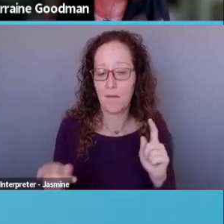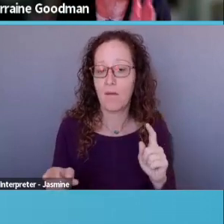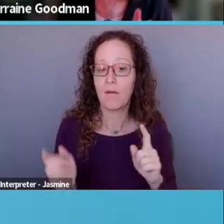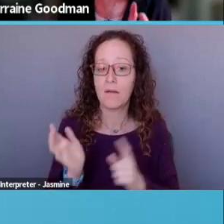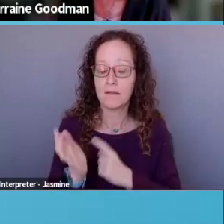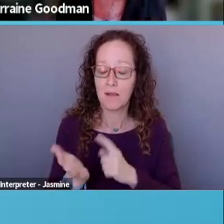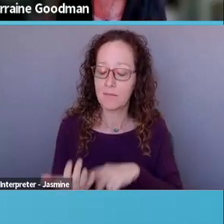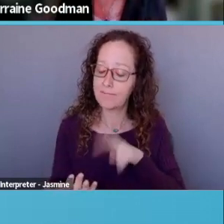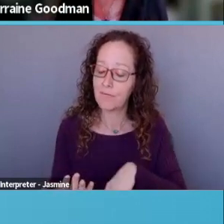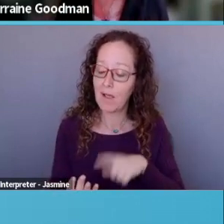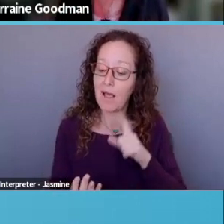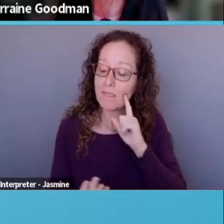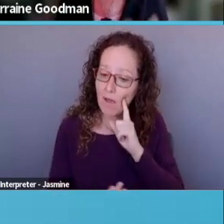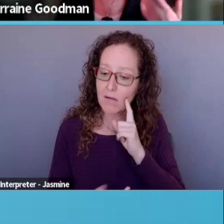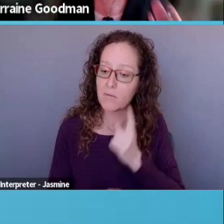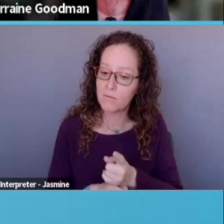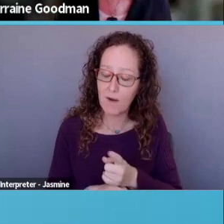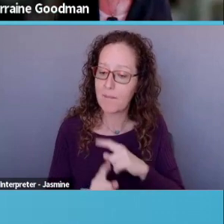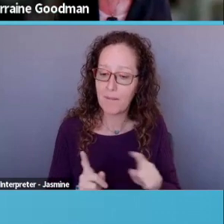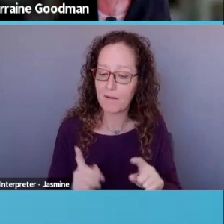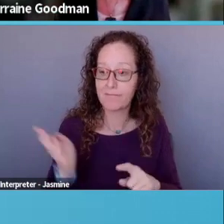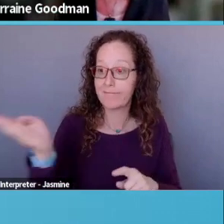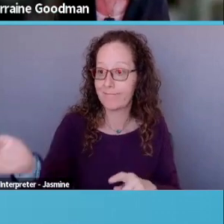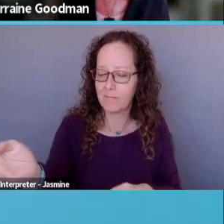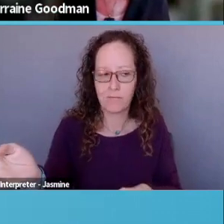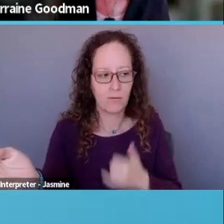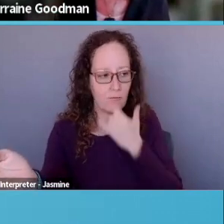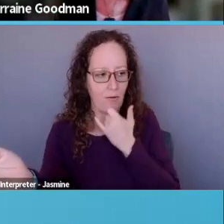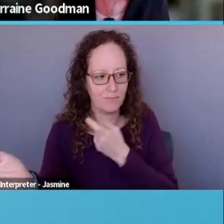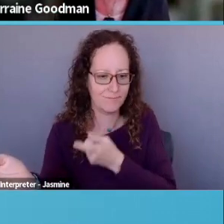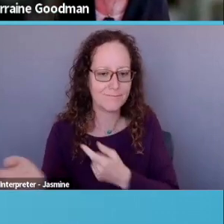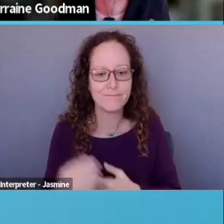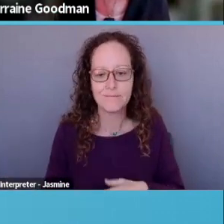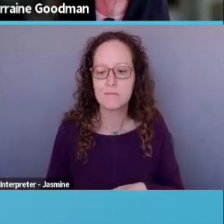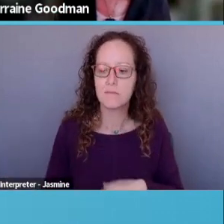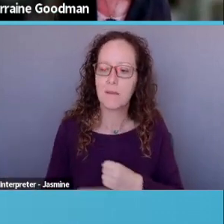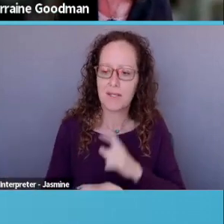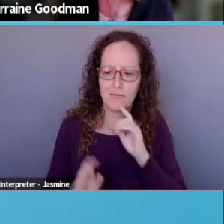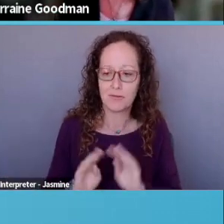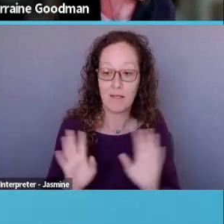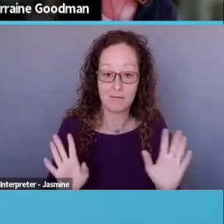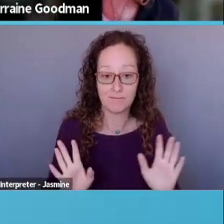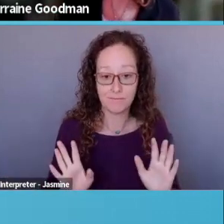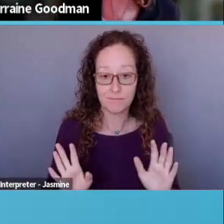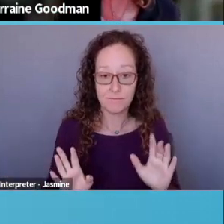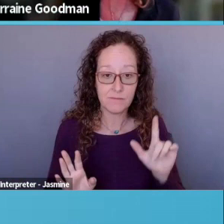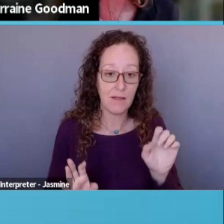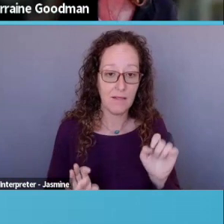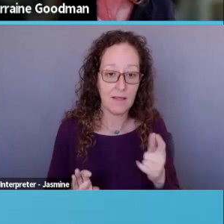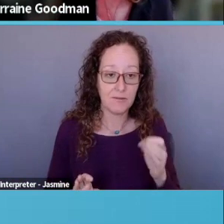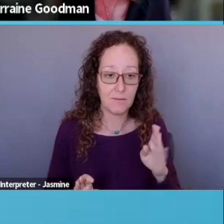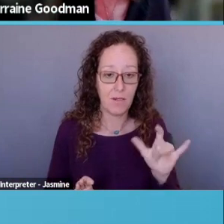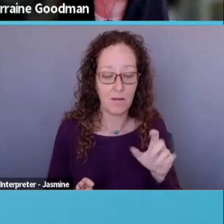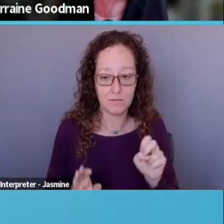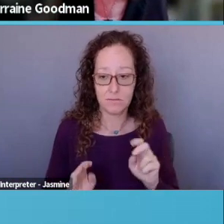what I actually put on paper. Make sure it's legible. Um, it should not be a teeny weeny font.